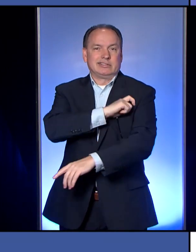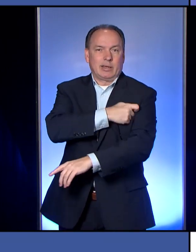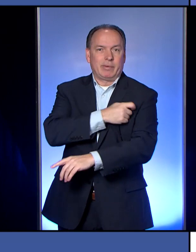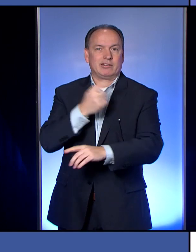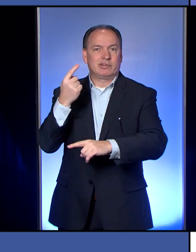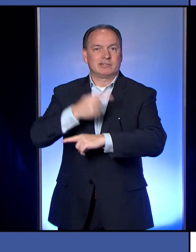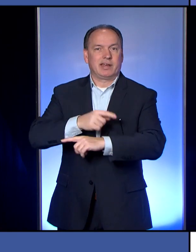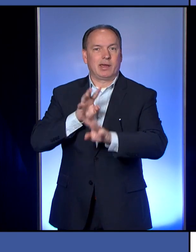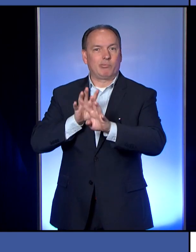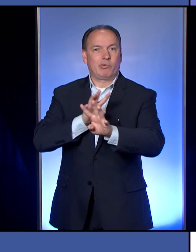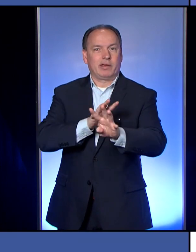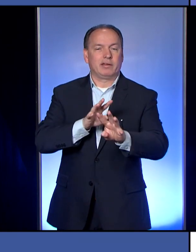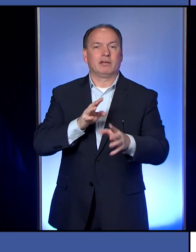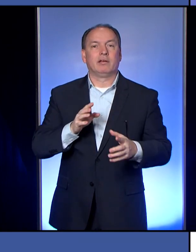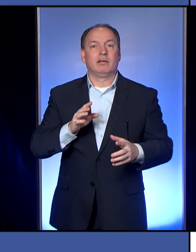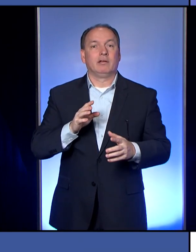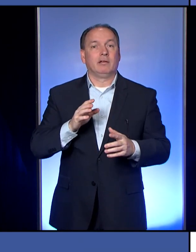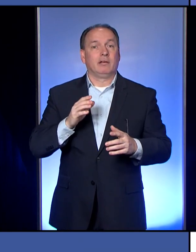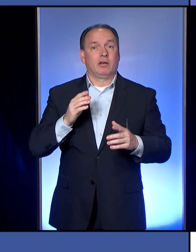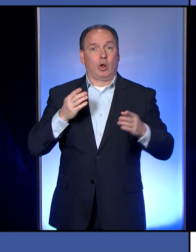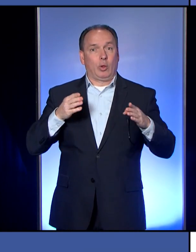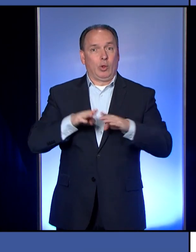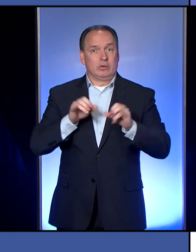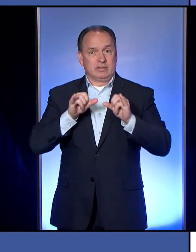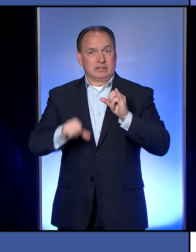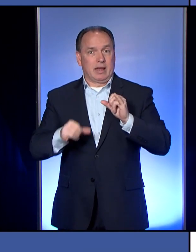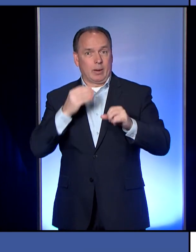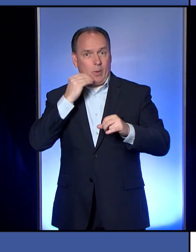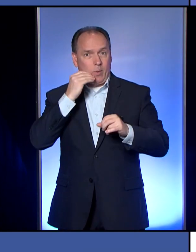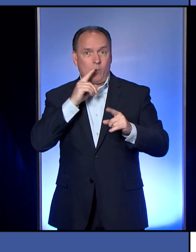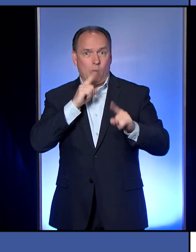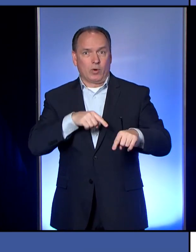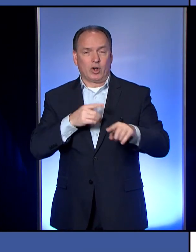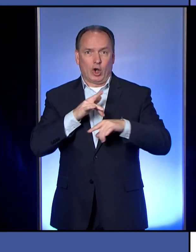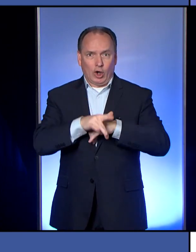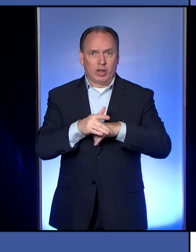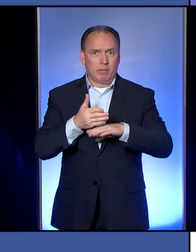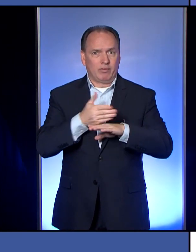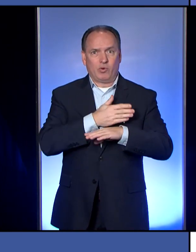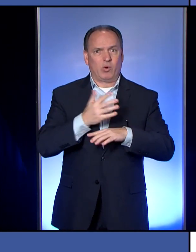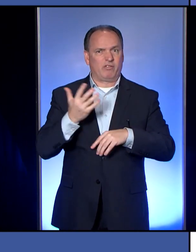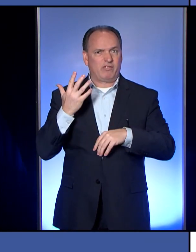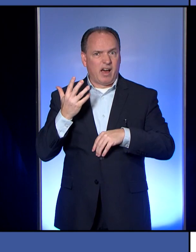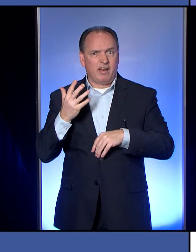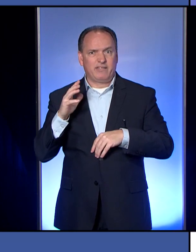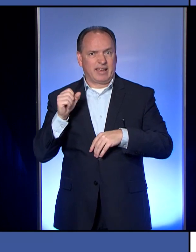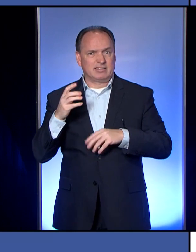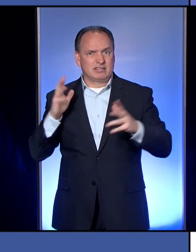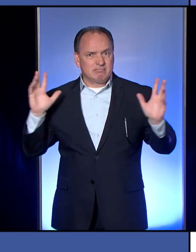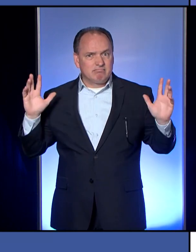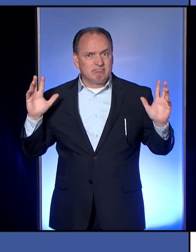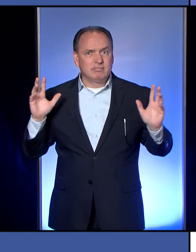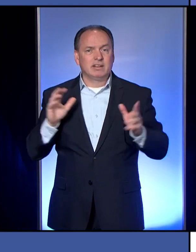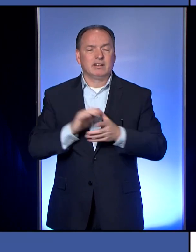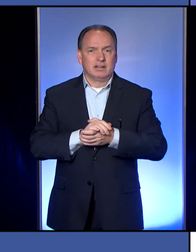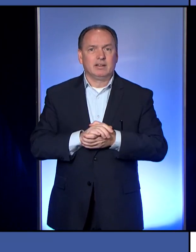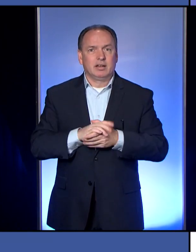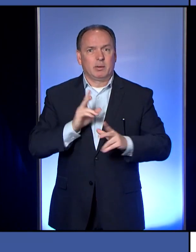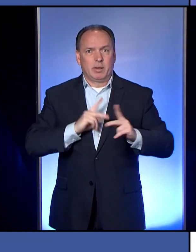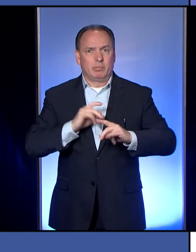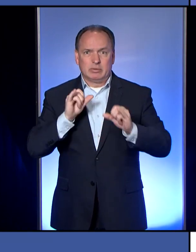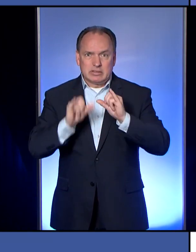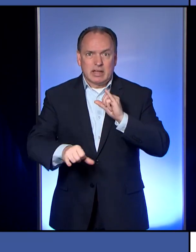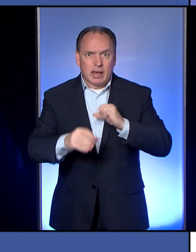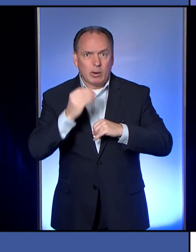five active cases in our county, telling people even before the stay-at-home order that we needed to stay home.